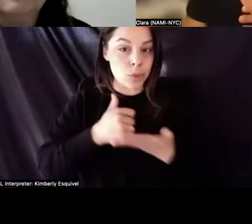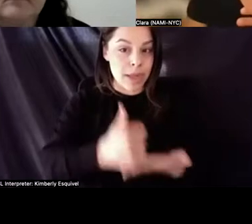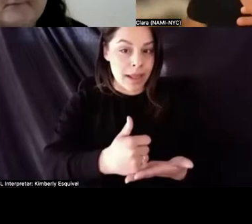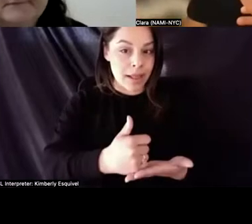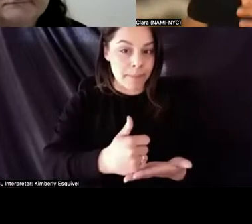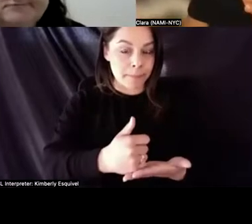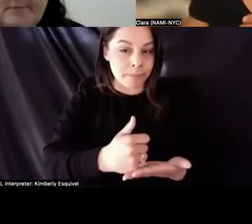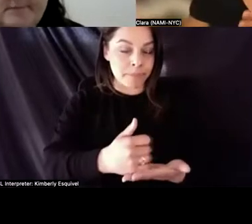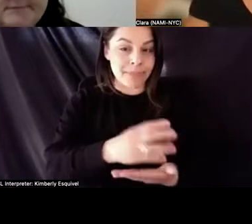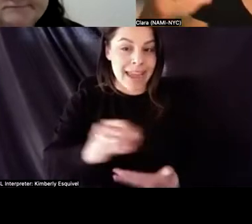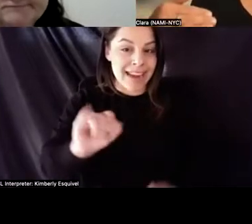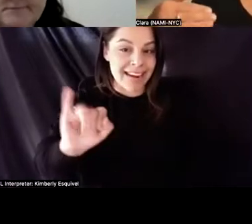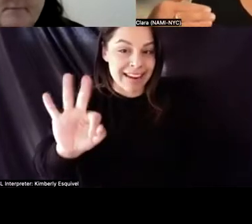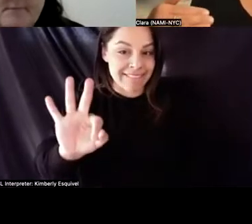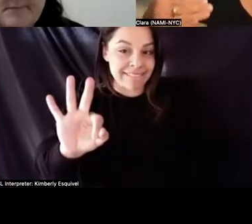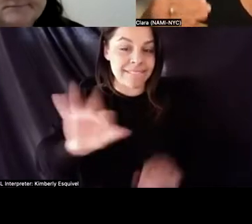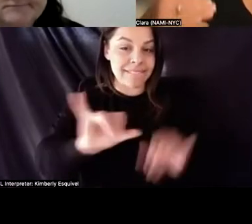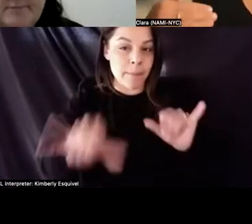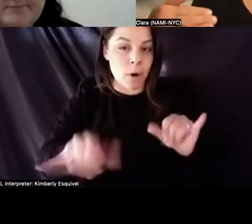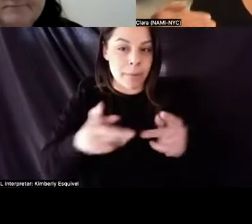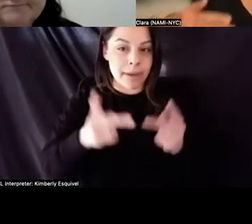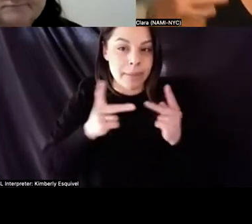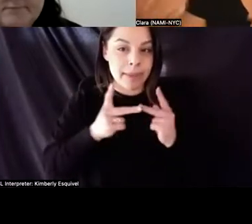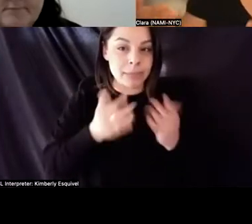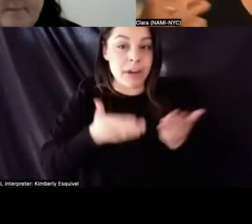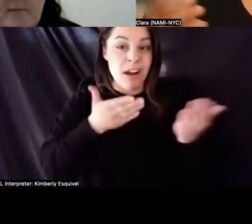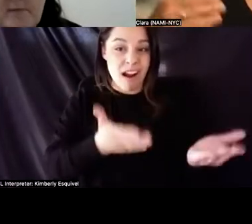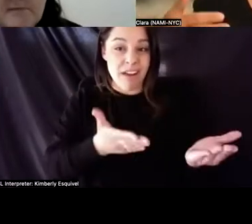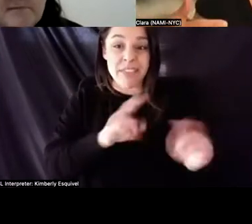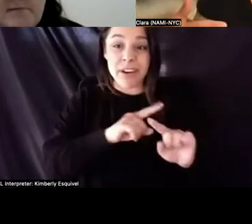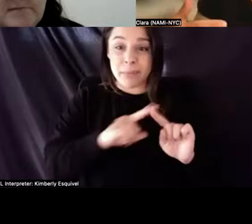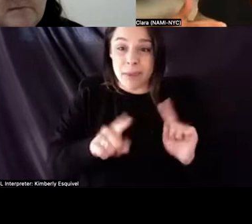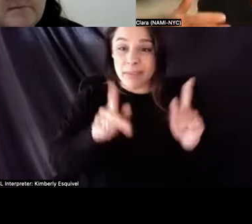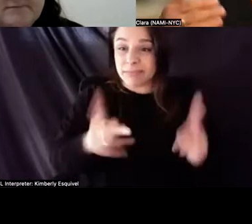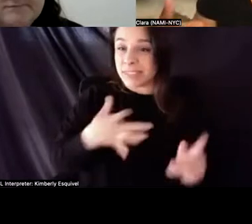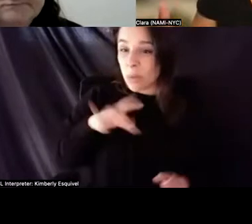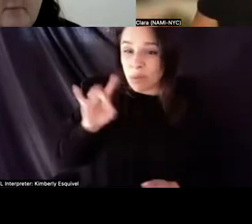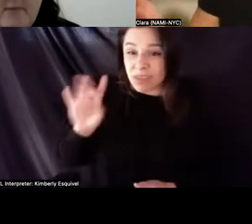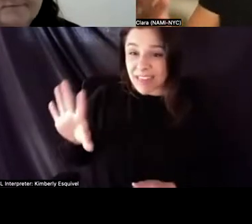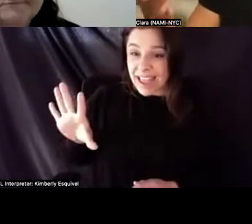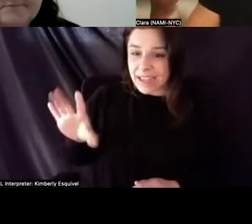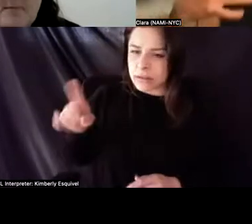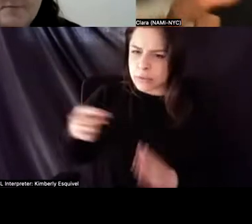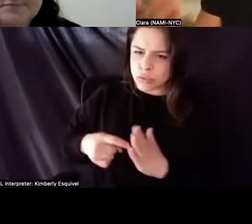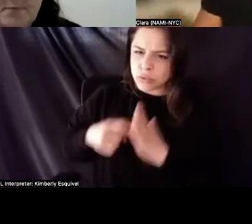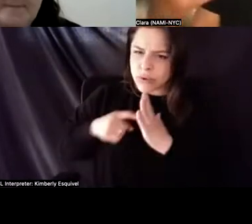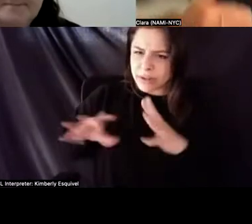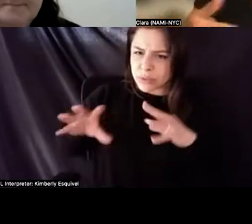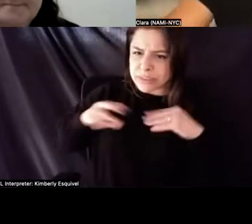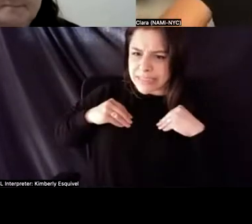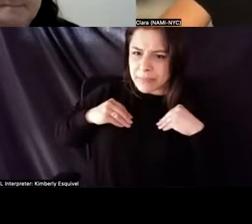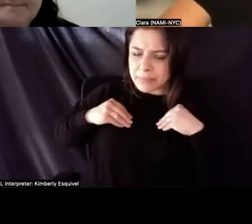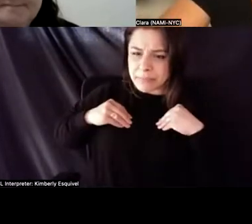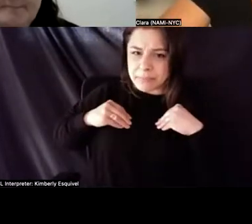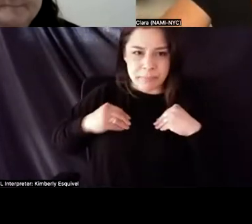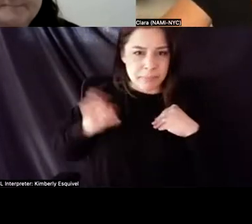permanent placement is offered that the tenant tenant doesn't like, is the tenant obligated to take it? And if the lease ends, does